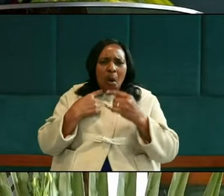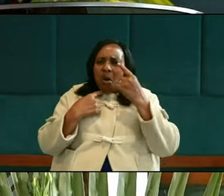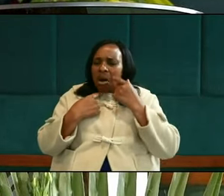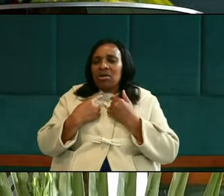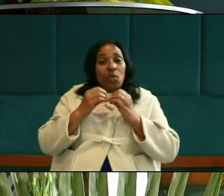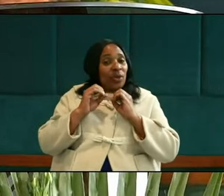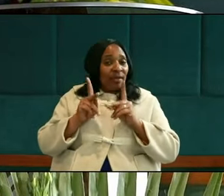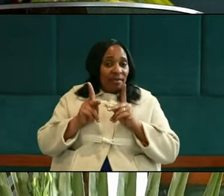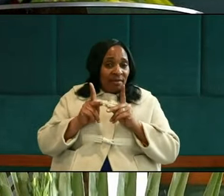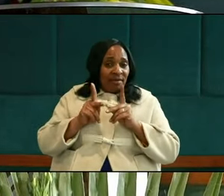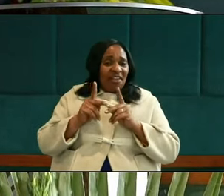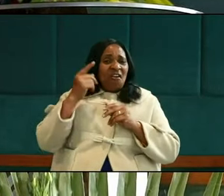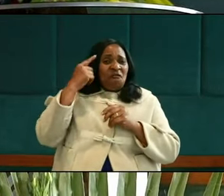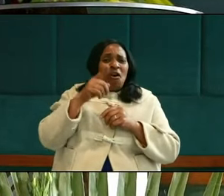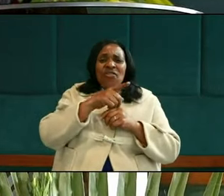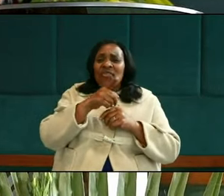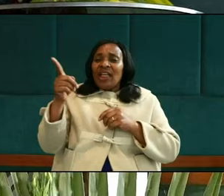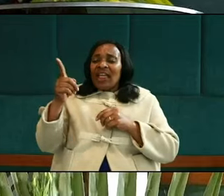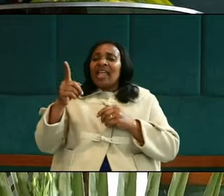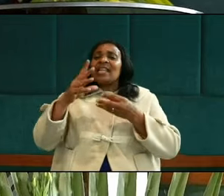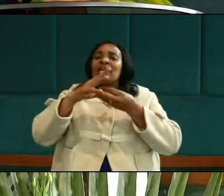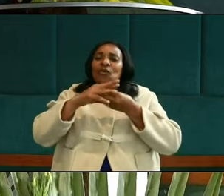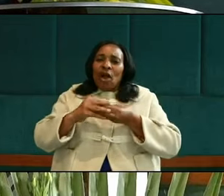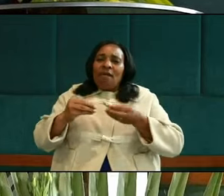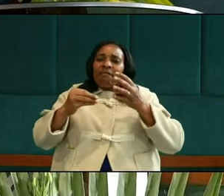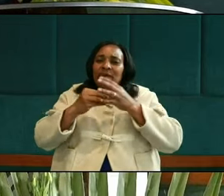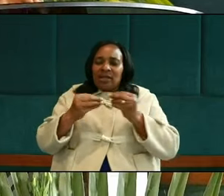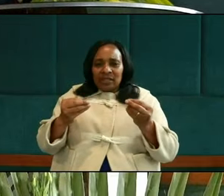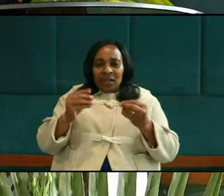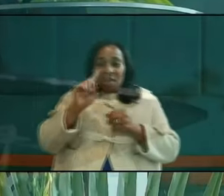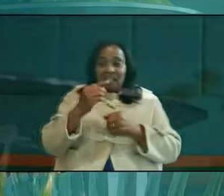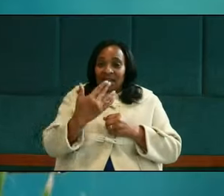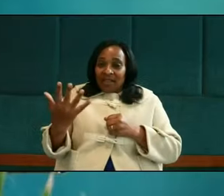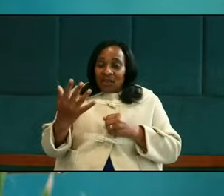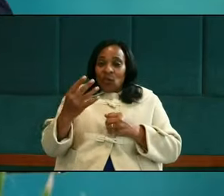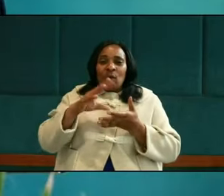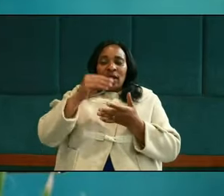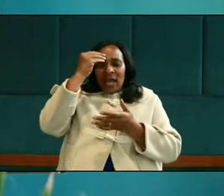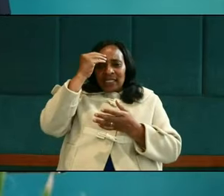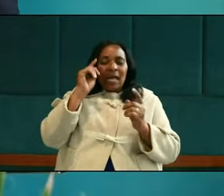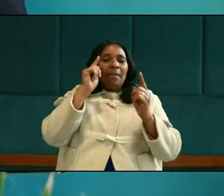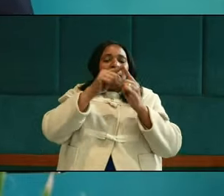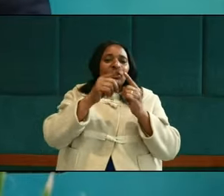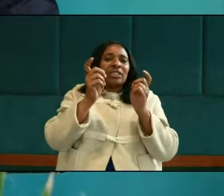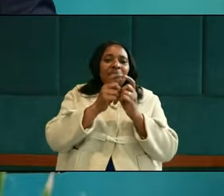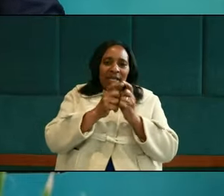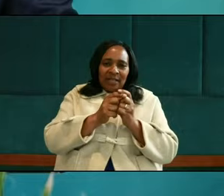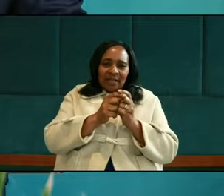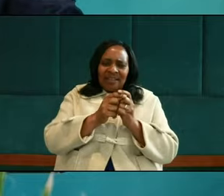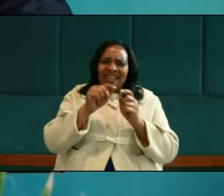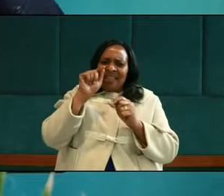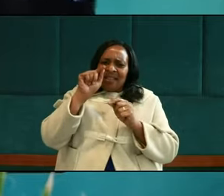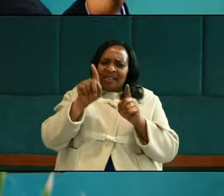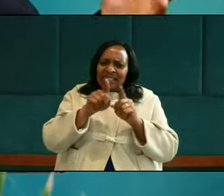okay, for they shall be comforted. And the first thing we learned is the purpose in pain. There is such